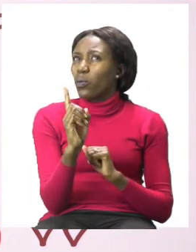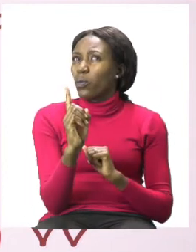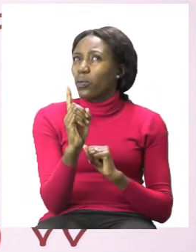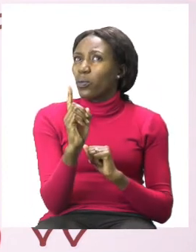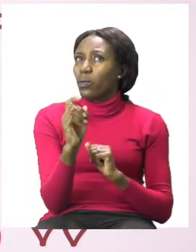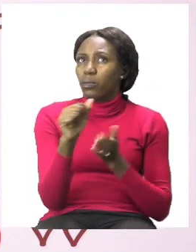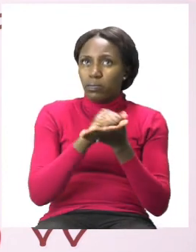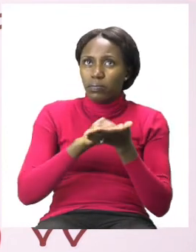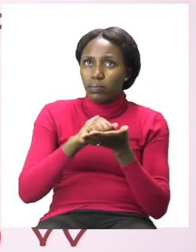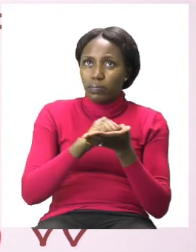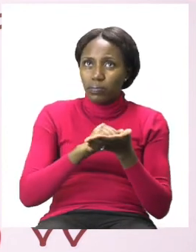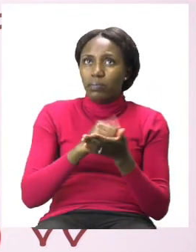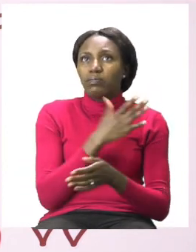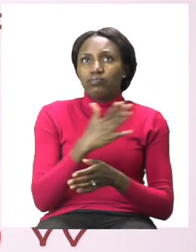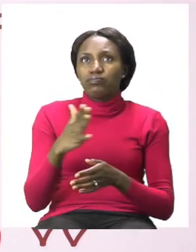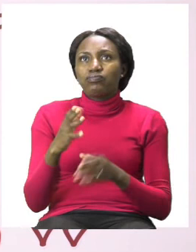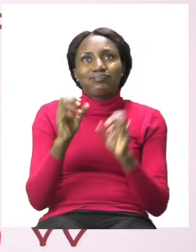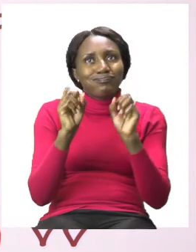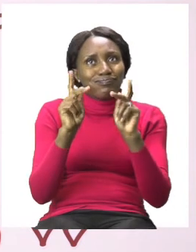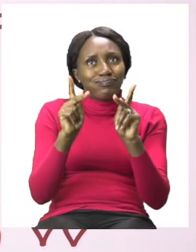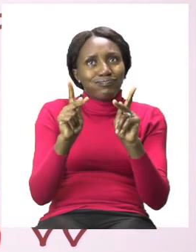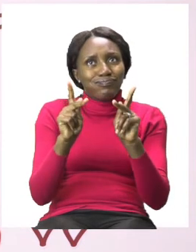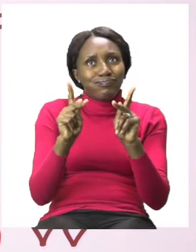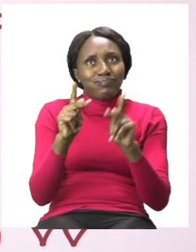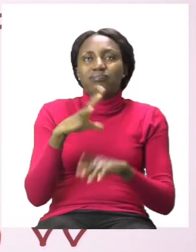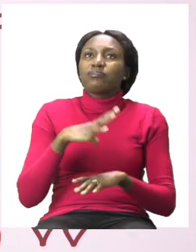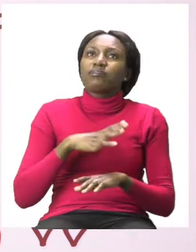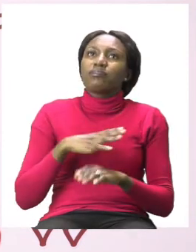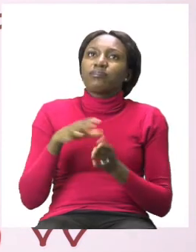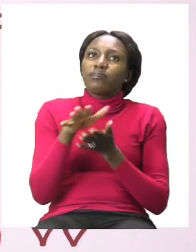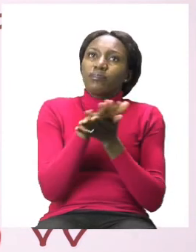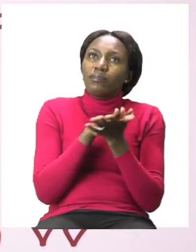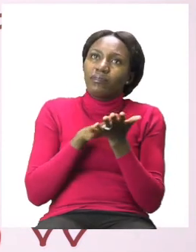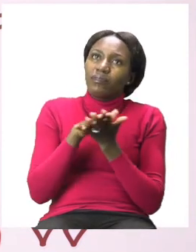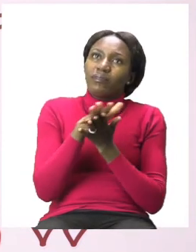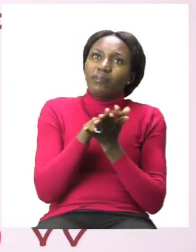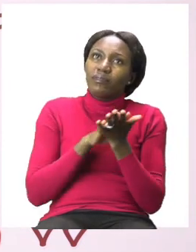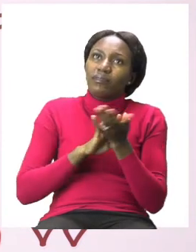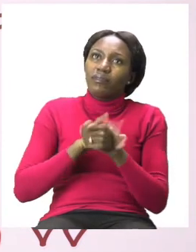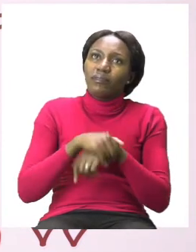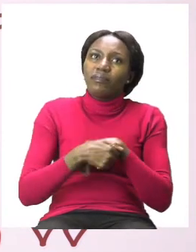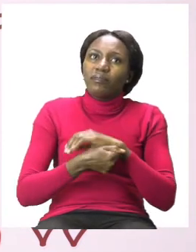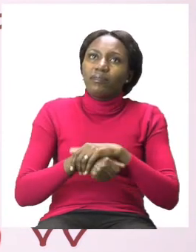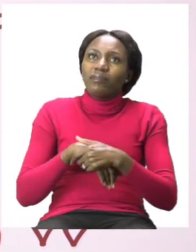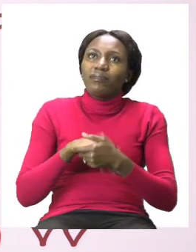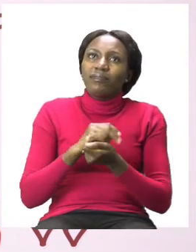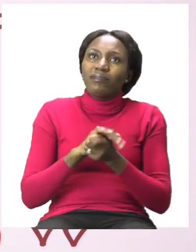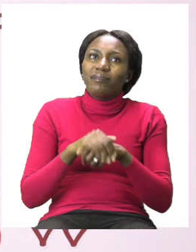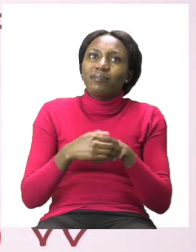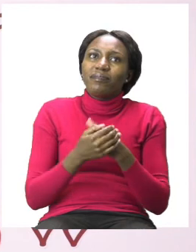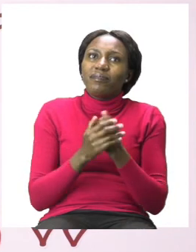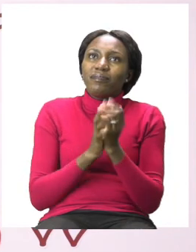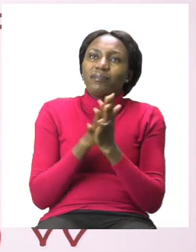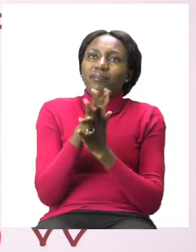water. We will start by rubbing washing inside, around our hands, in